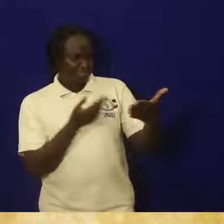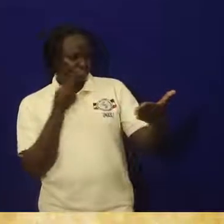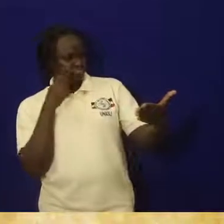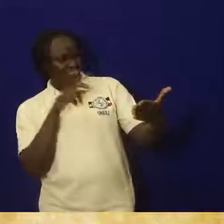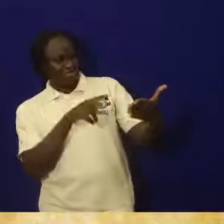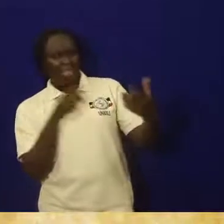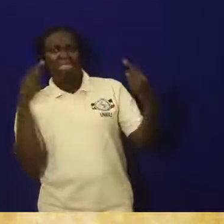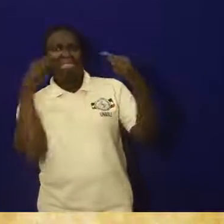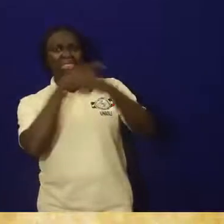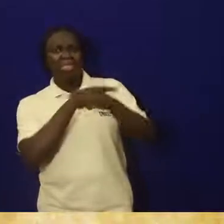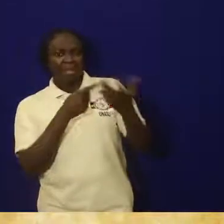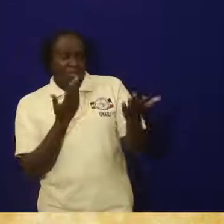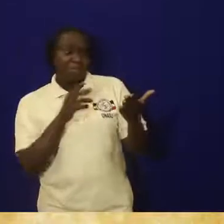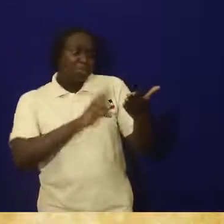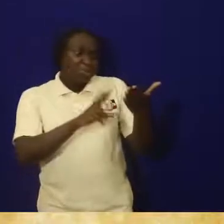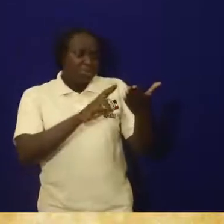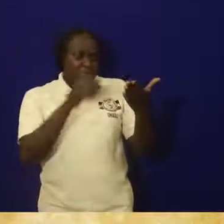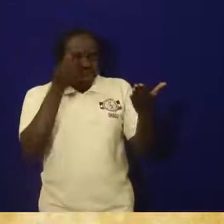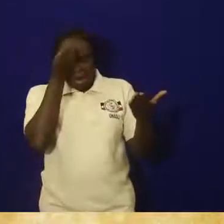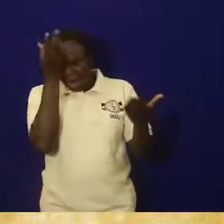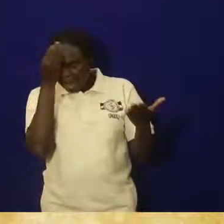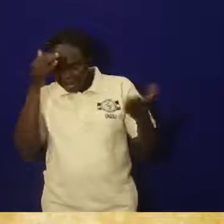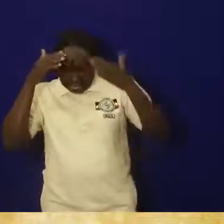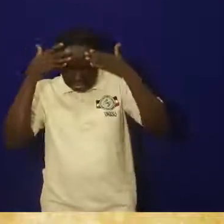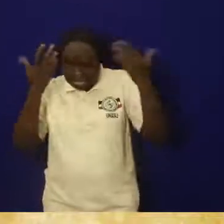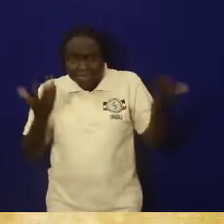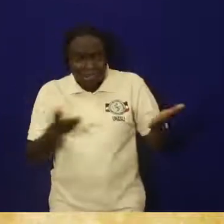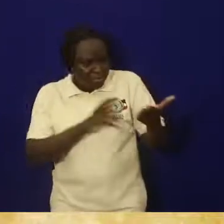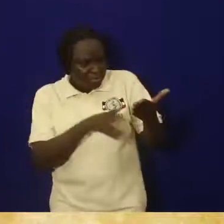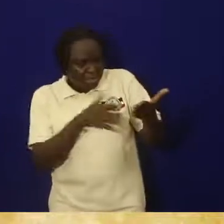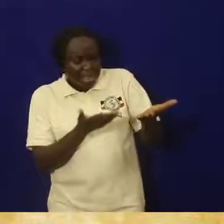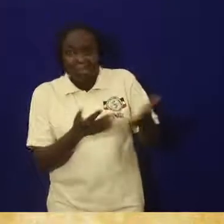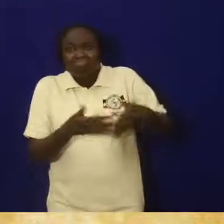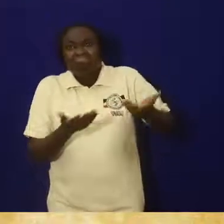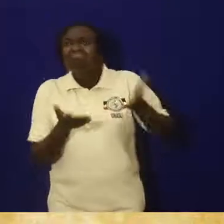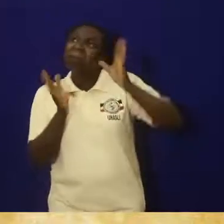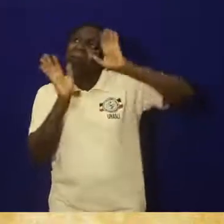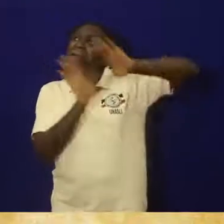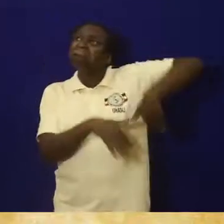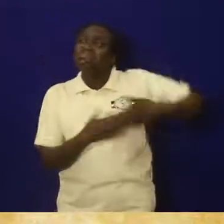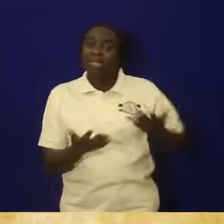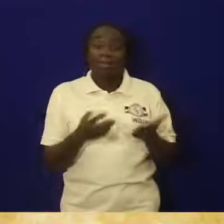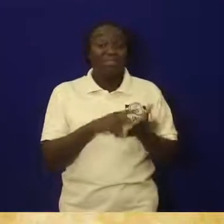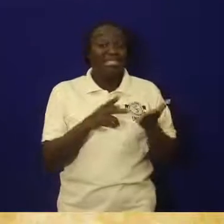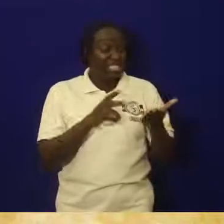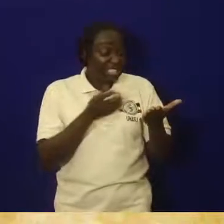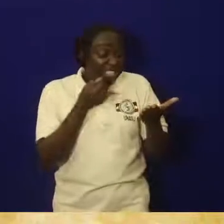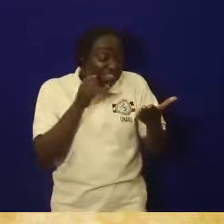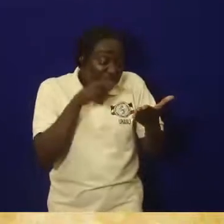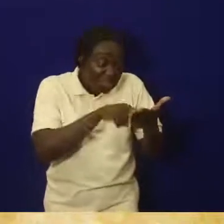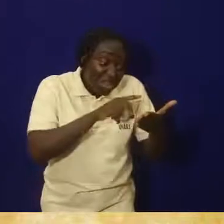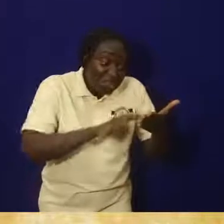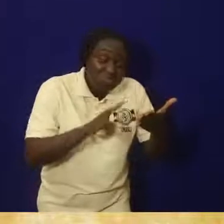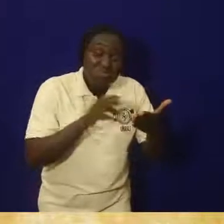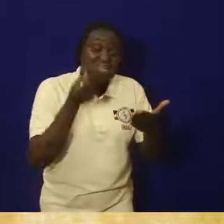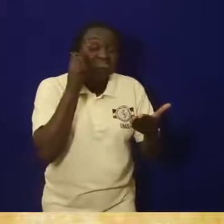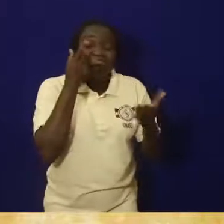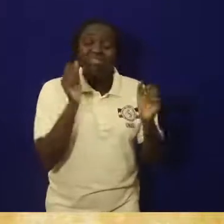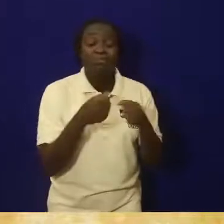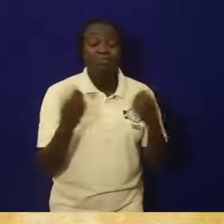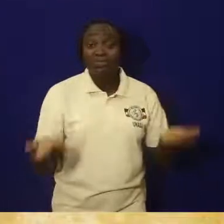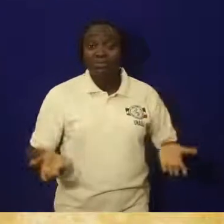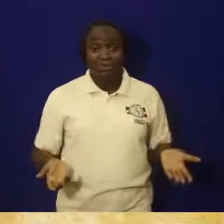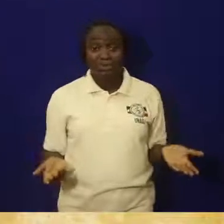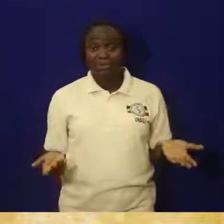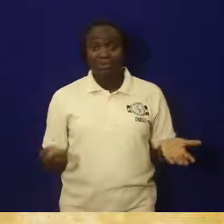They may not be able to read. So, that way, they cannot access that information in the books.